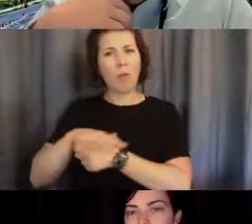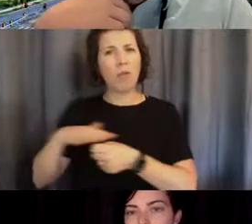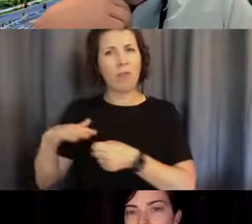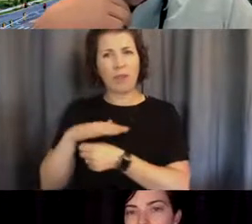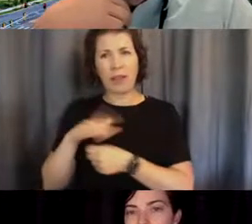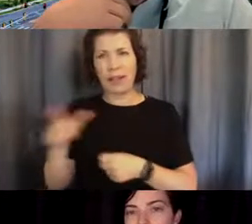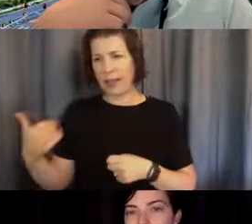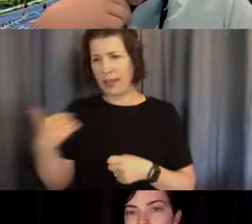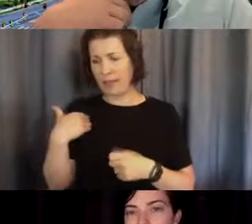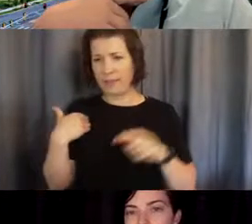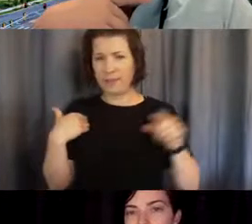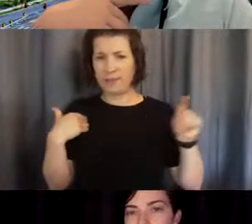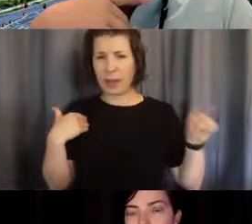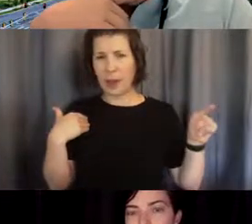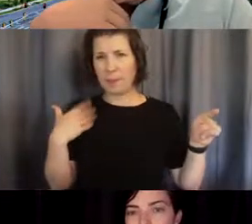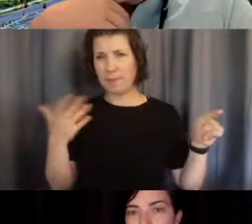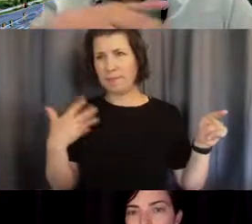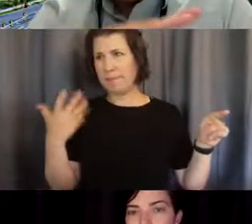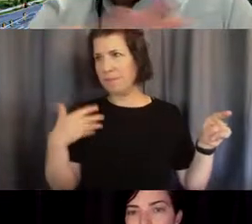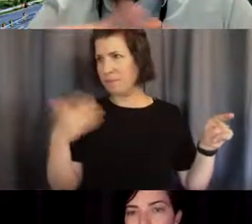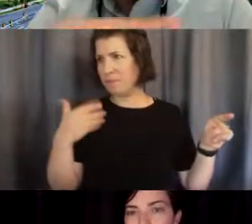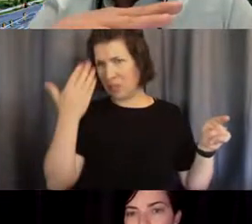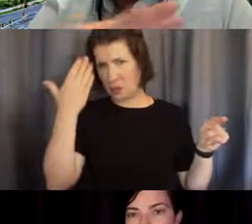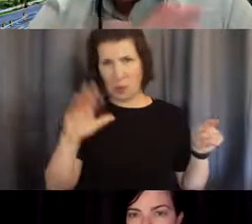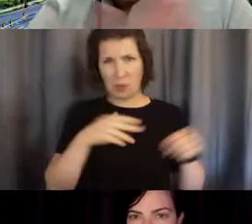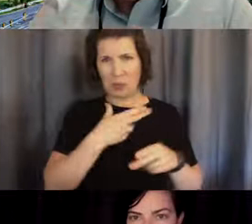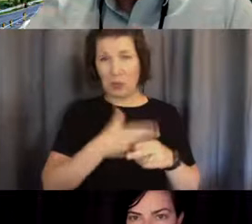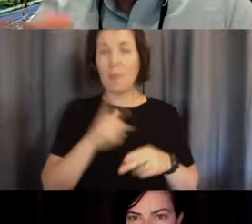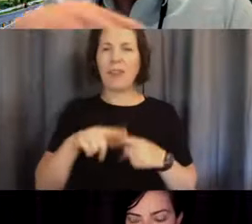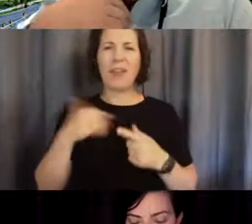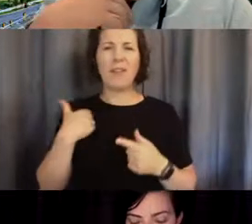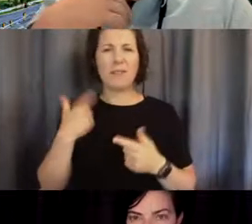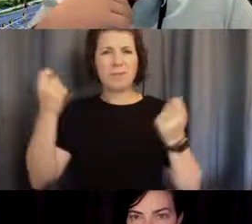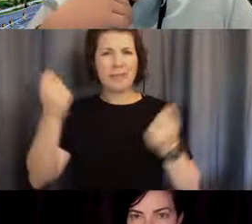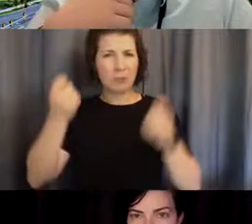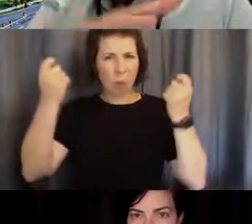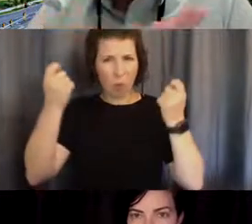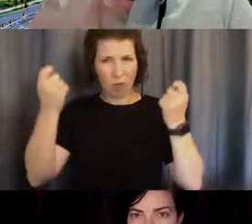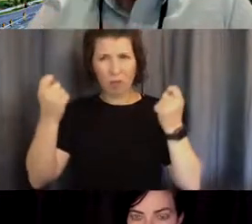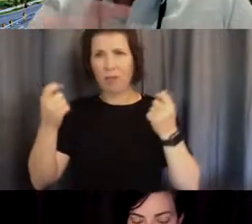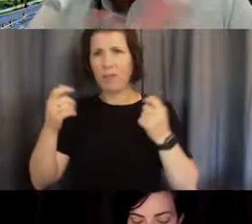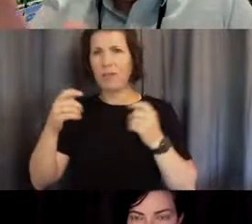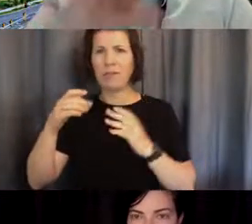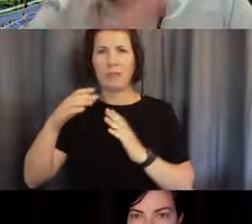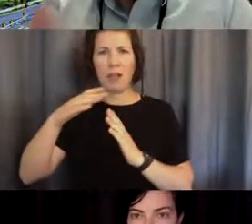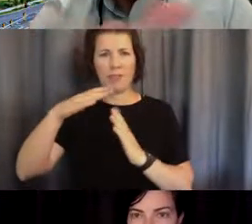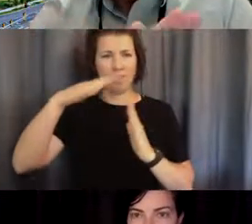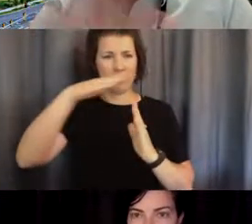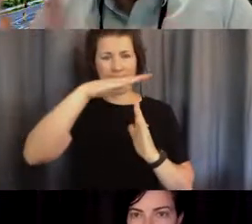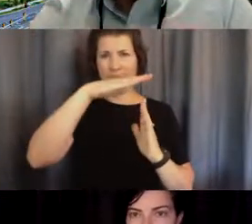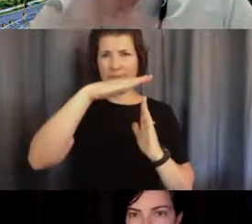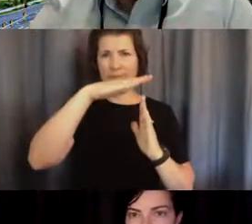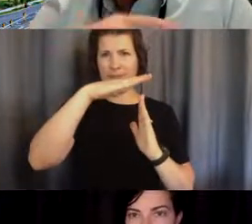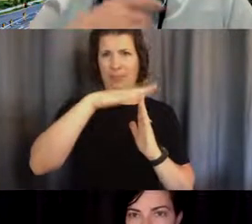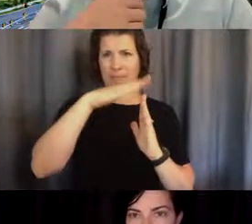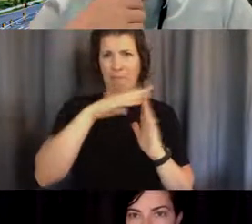I don't know what you call it, but some sort of ceremony on the cliff top at the edge of La